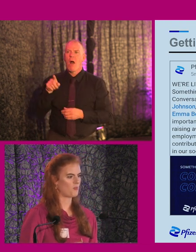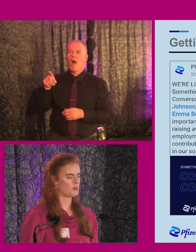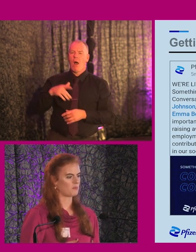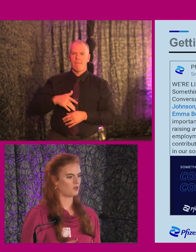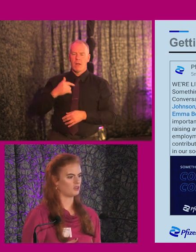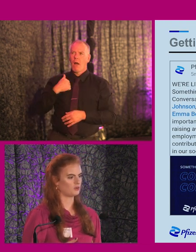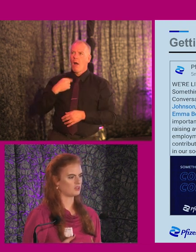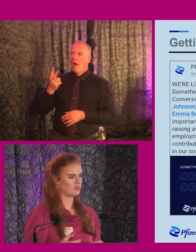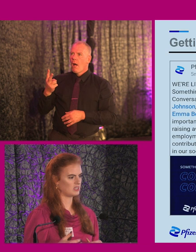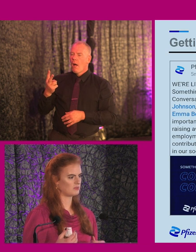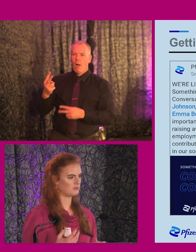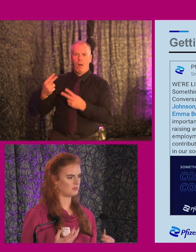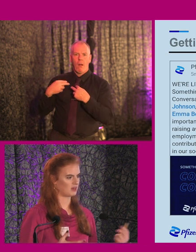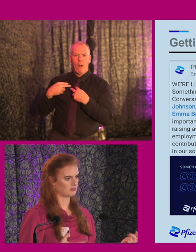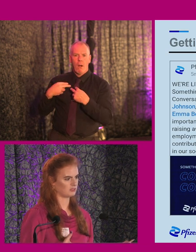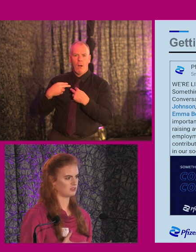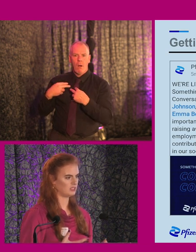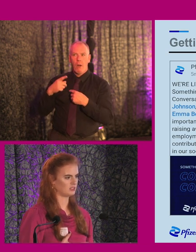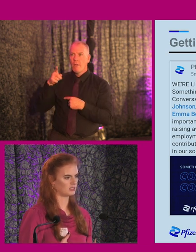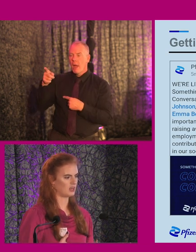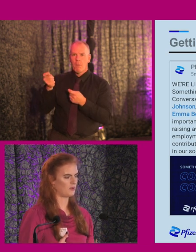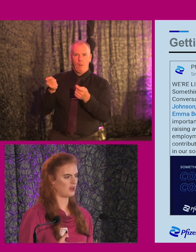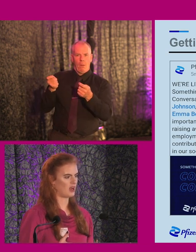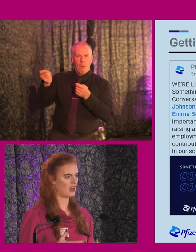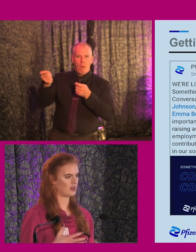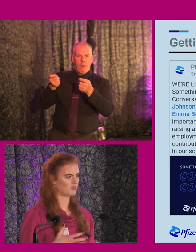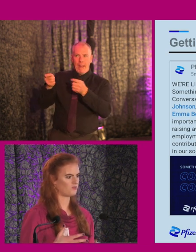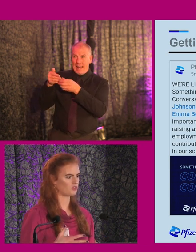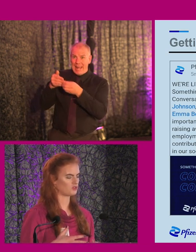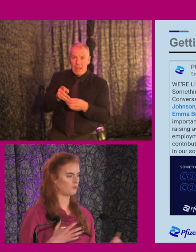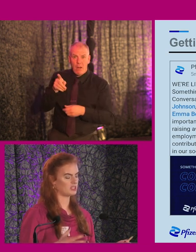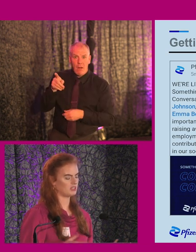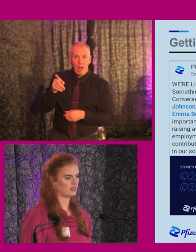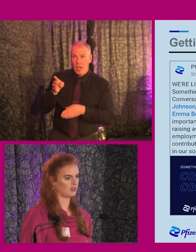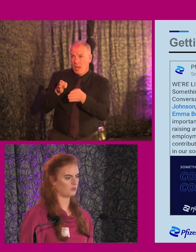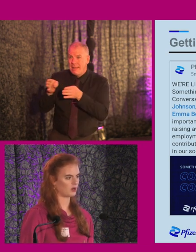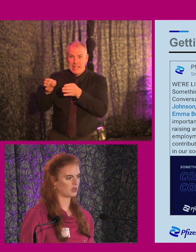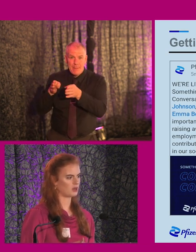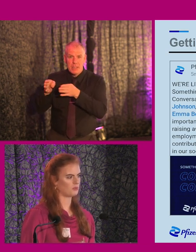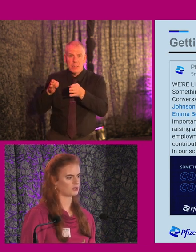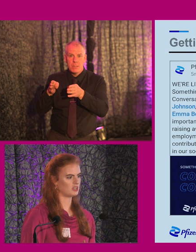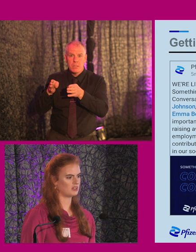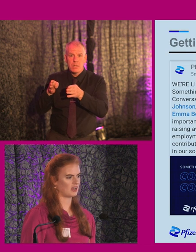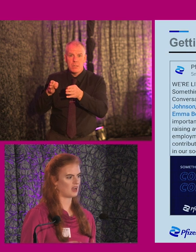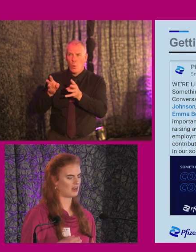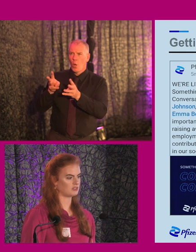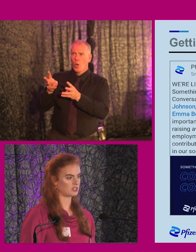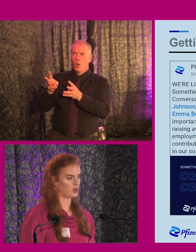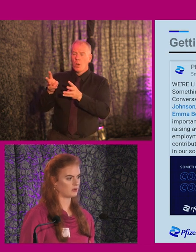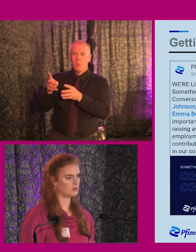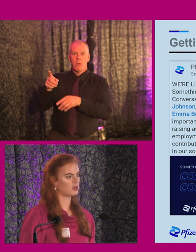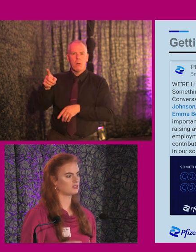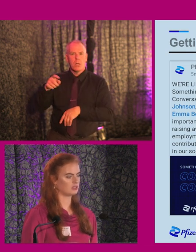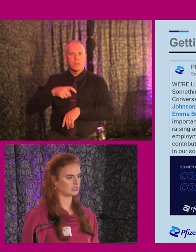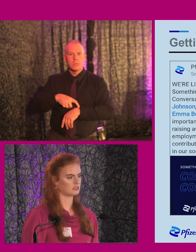like, you know, these powerful leaders are so busy in their work, but they have the